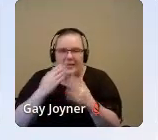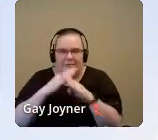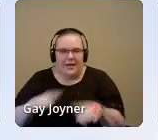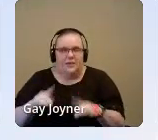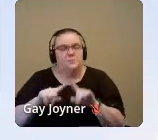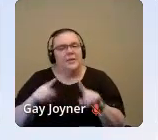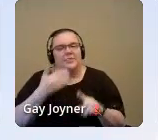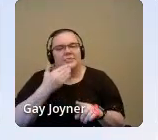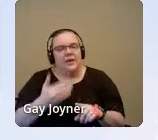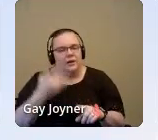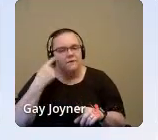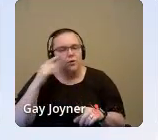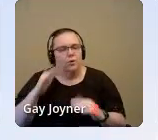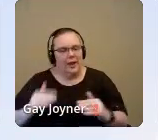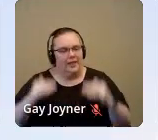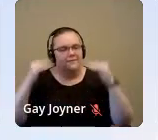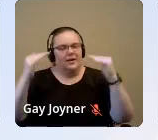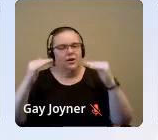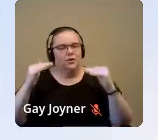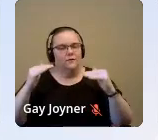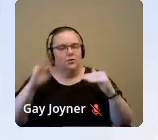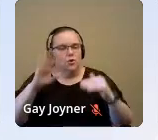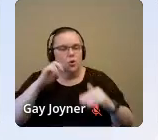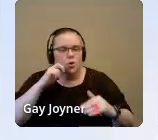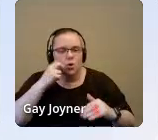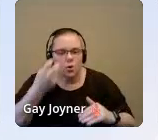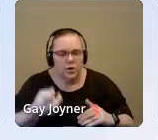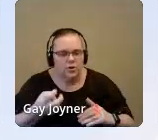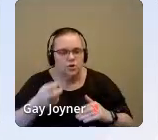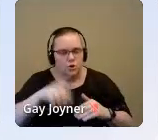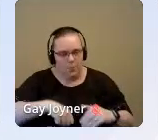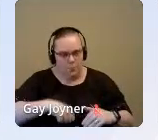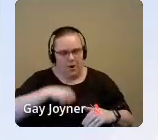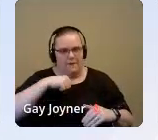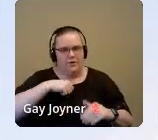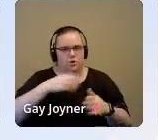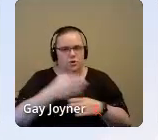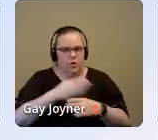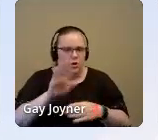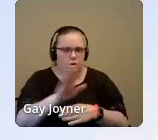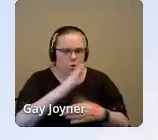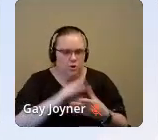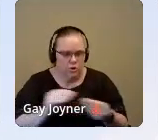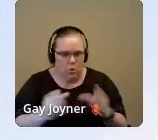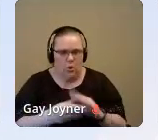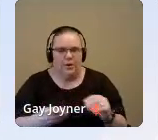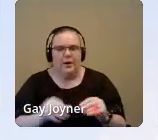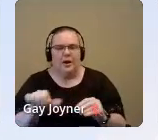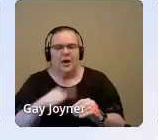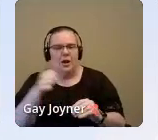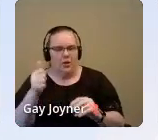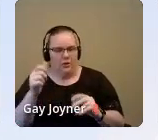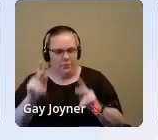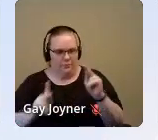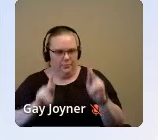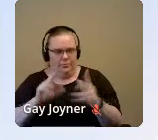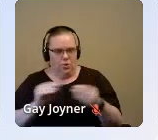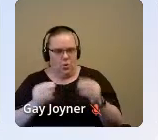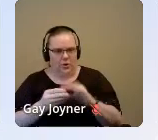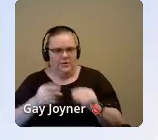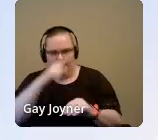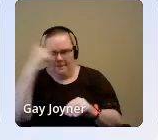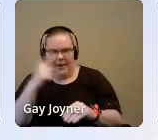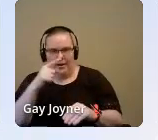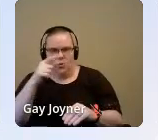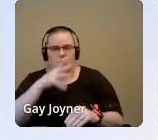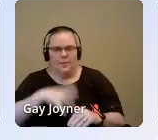Thank you for your courage and for your bravery to share your story and the story of so many other Black women and men